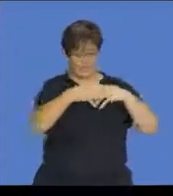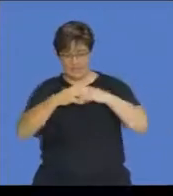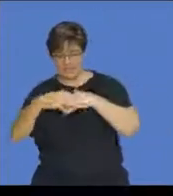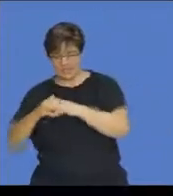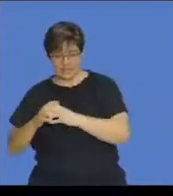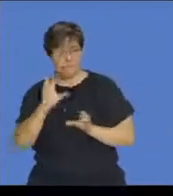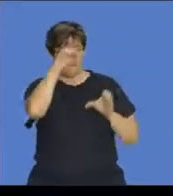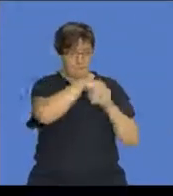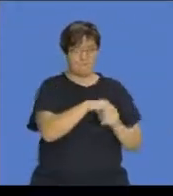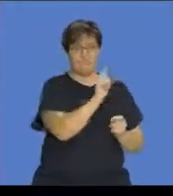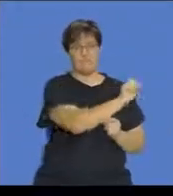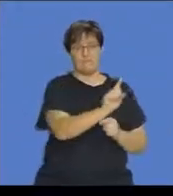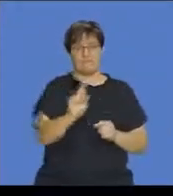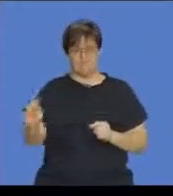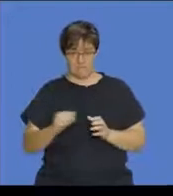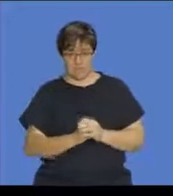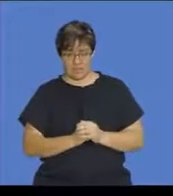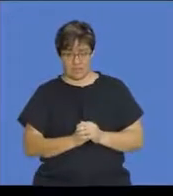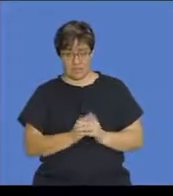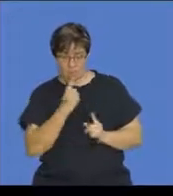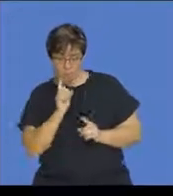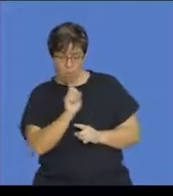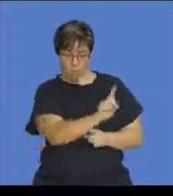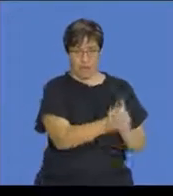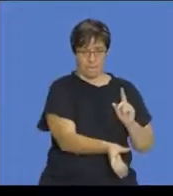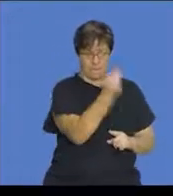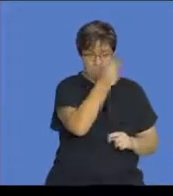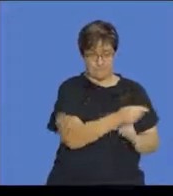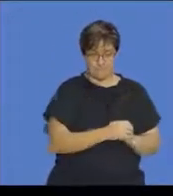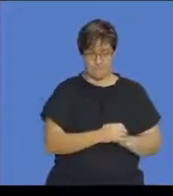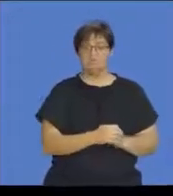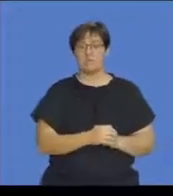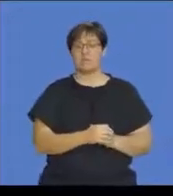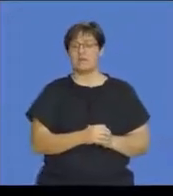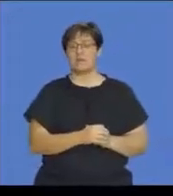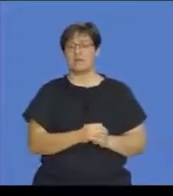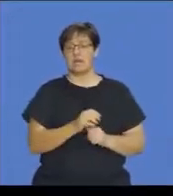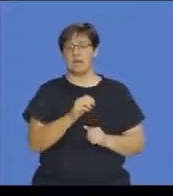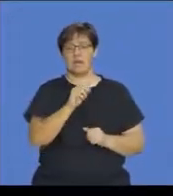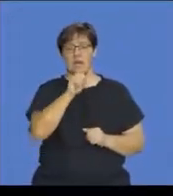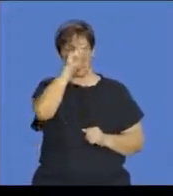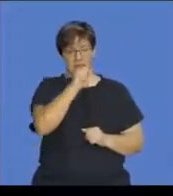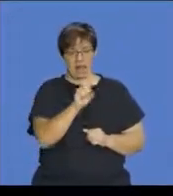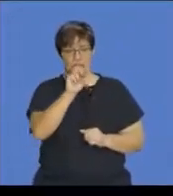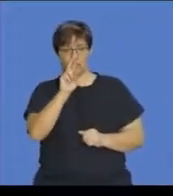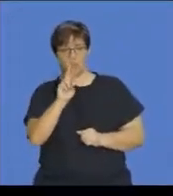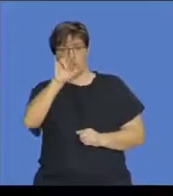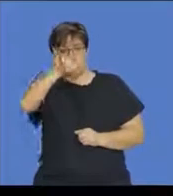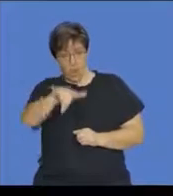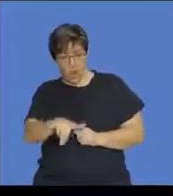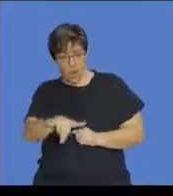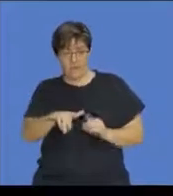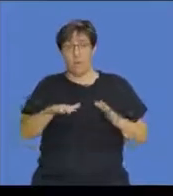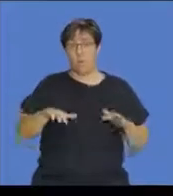the elements that are in at least one of the sets, and we write it as X union Y, or we